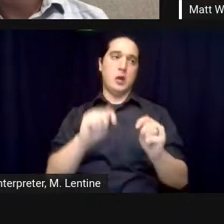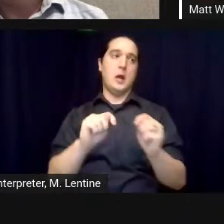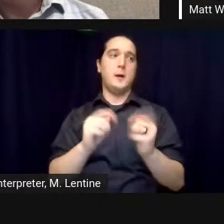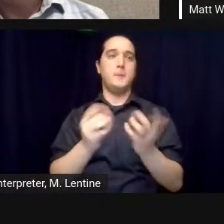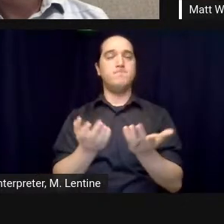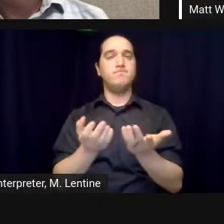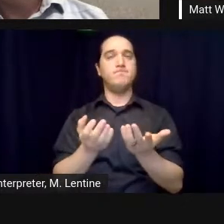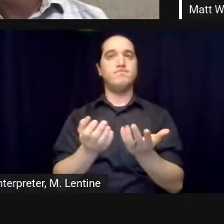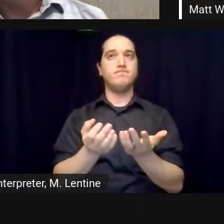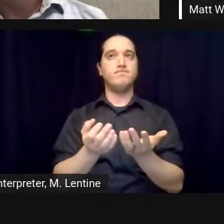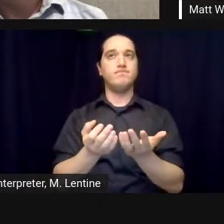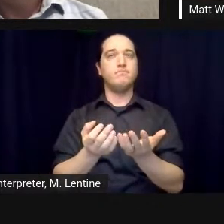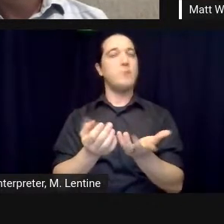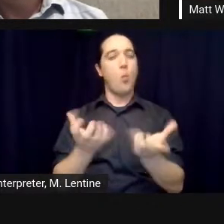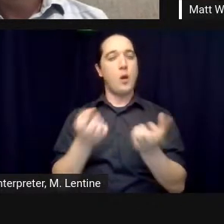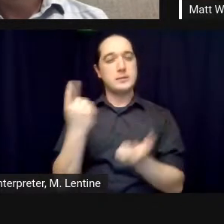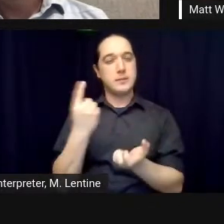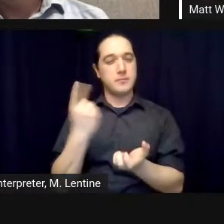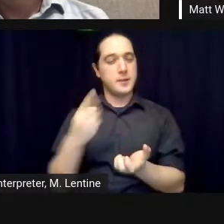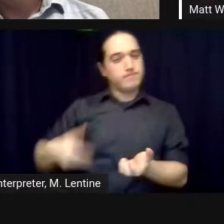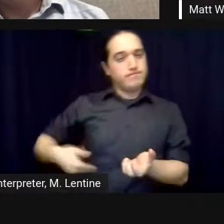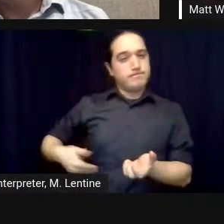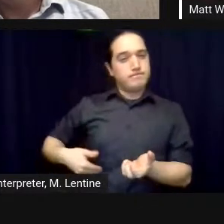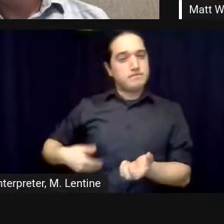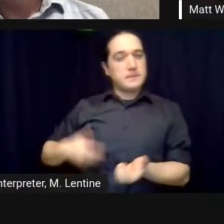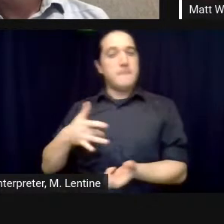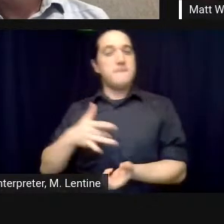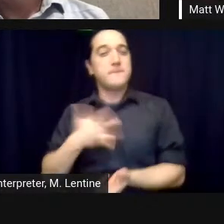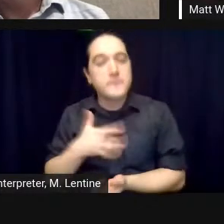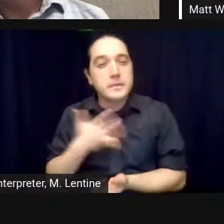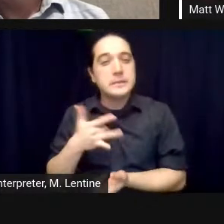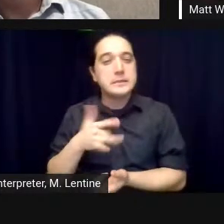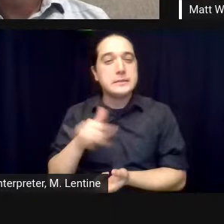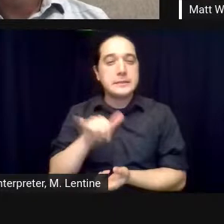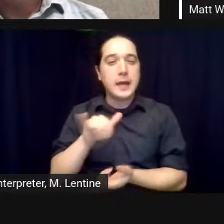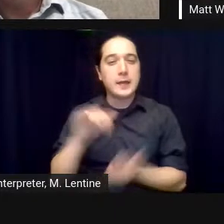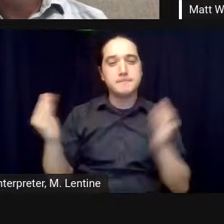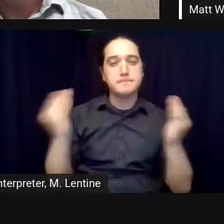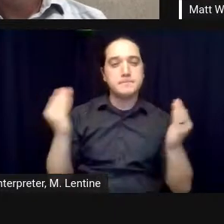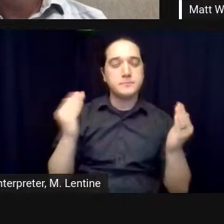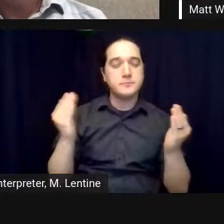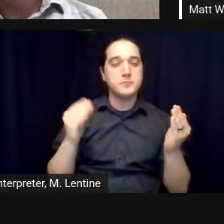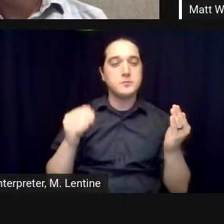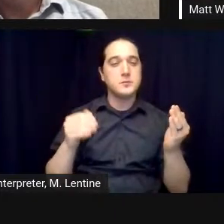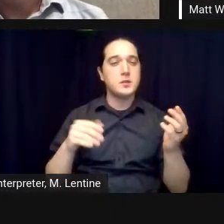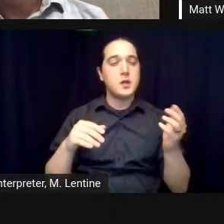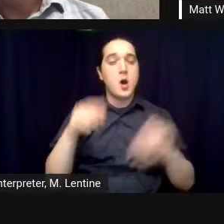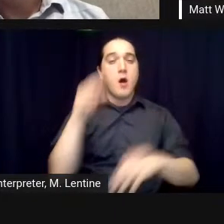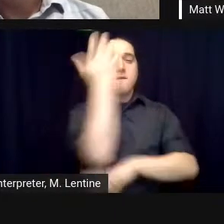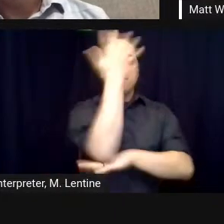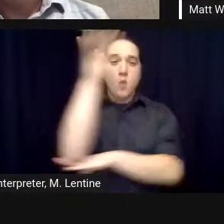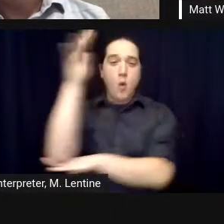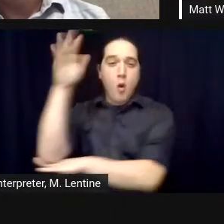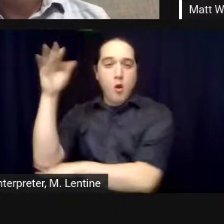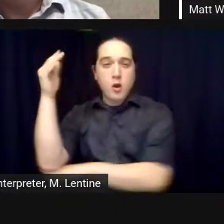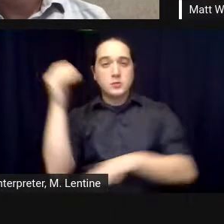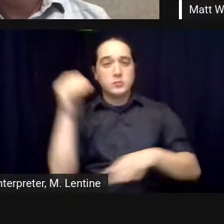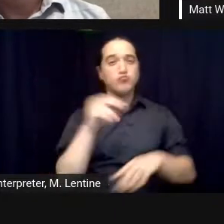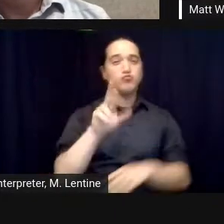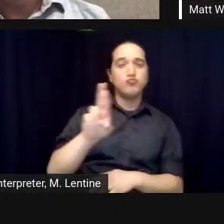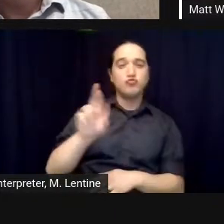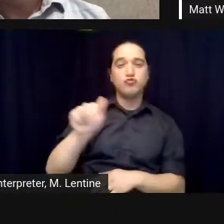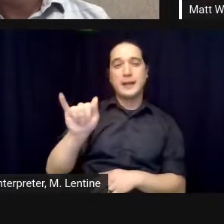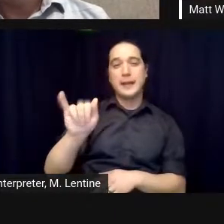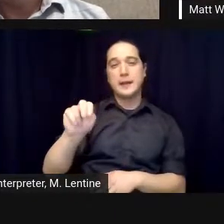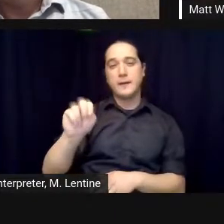the feel and function of a rainforest on half an acre you know can you do a living coral